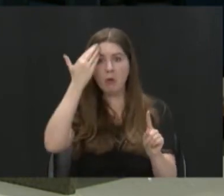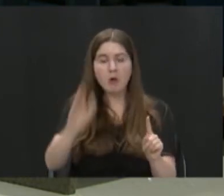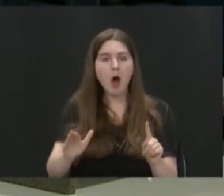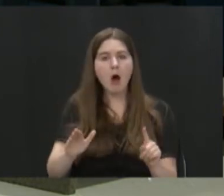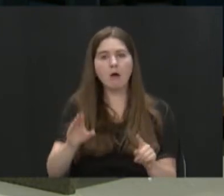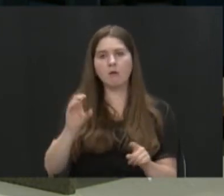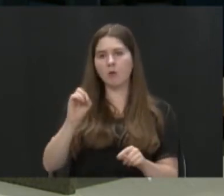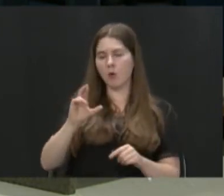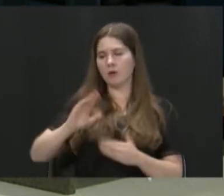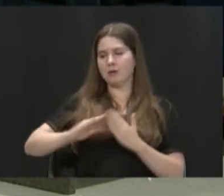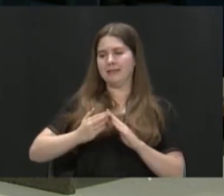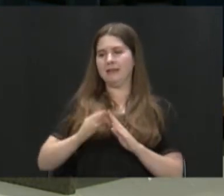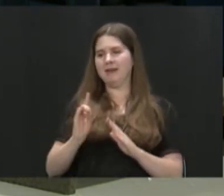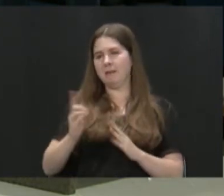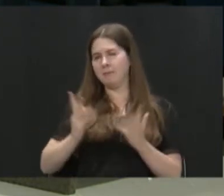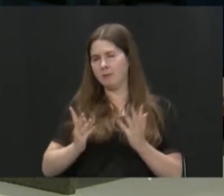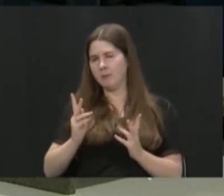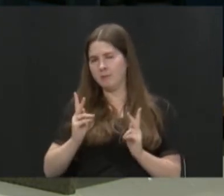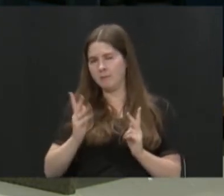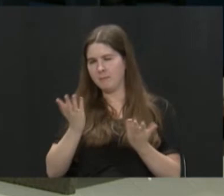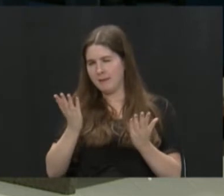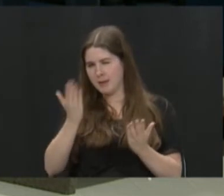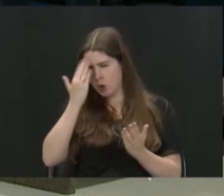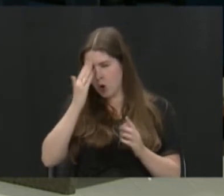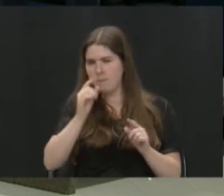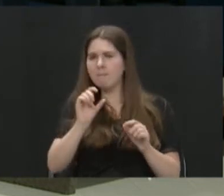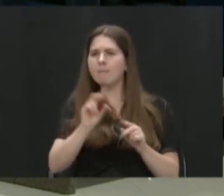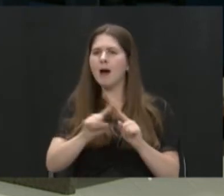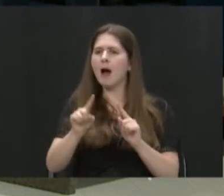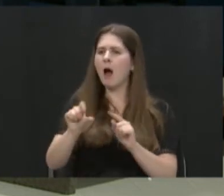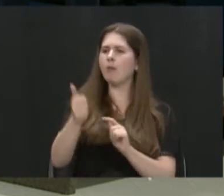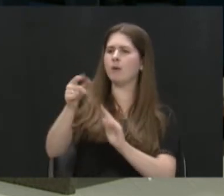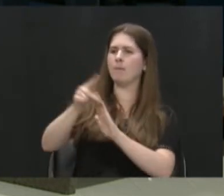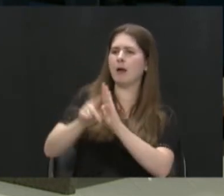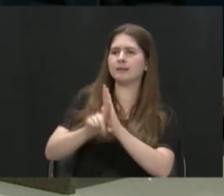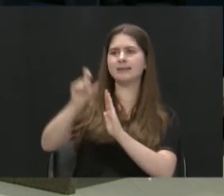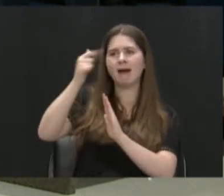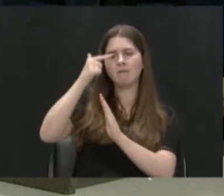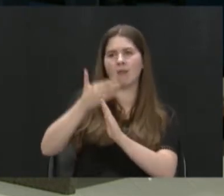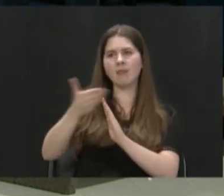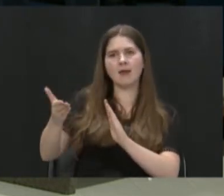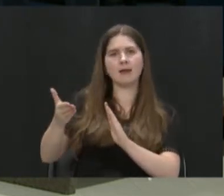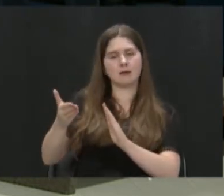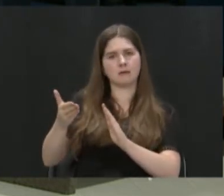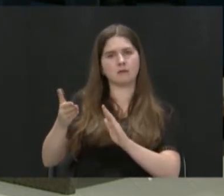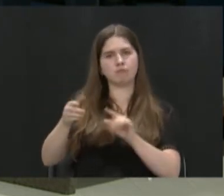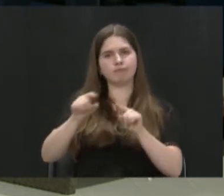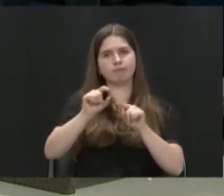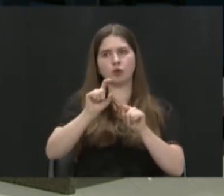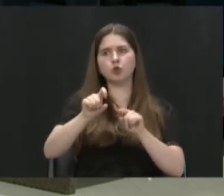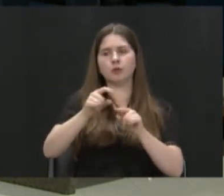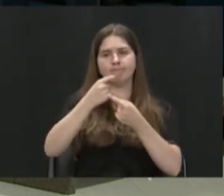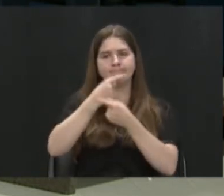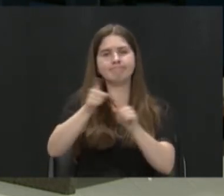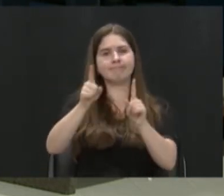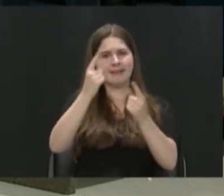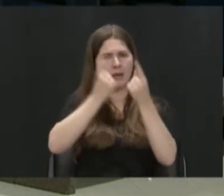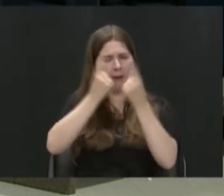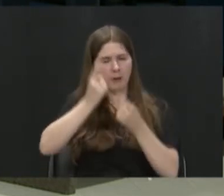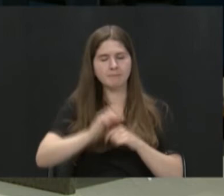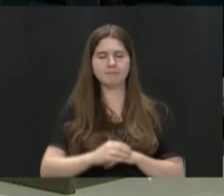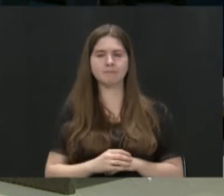City of Dayton folks? Are there any policies or government kinds of levels of activity that we should be thinking about?